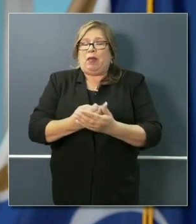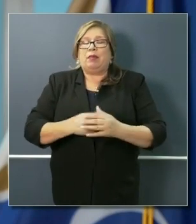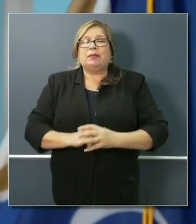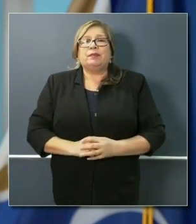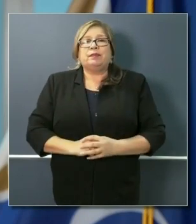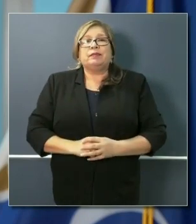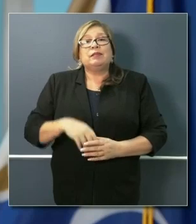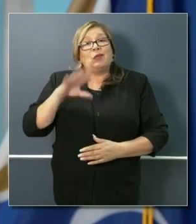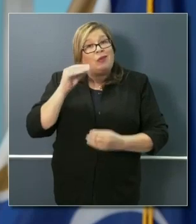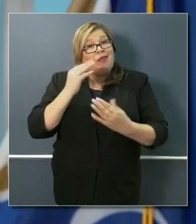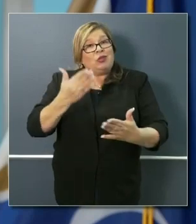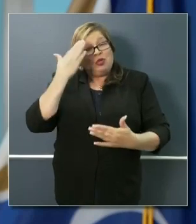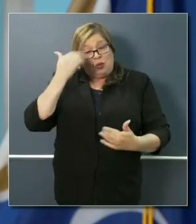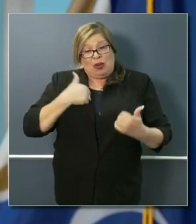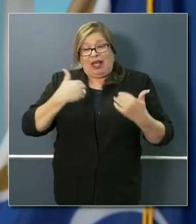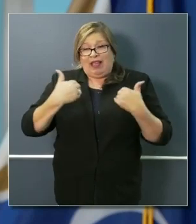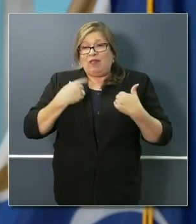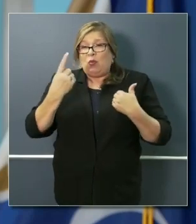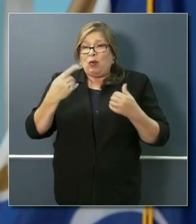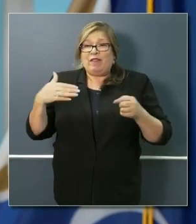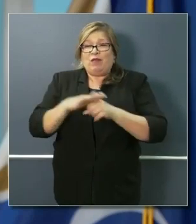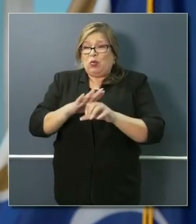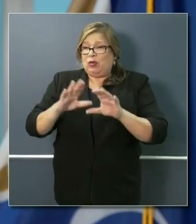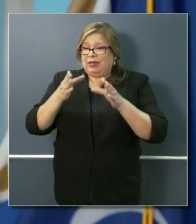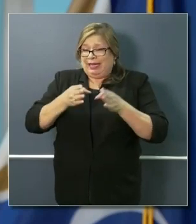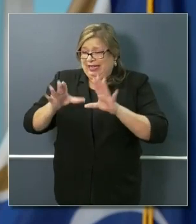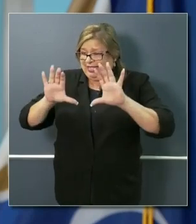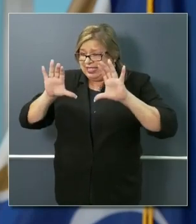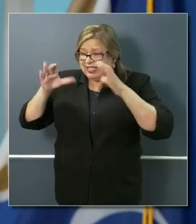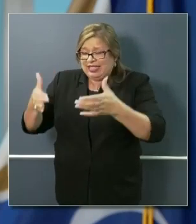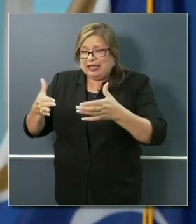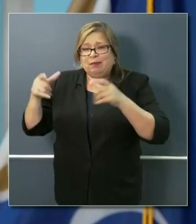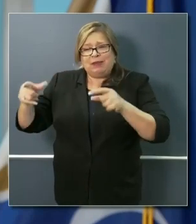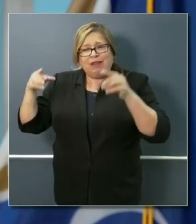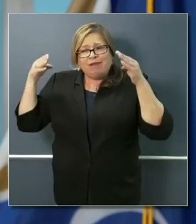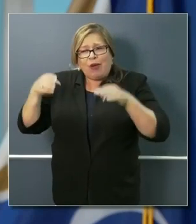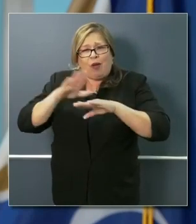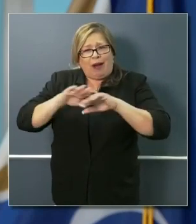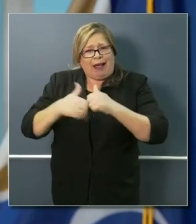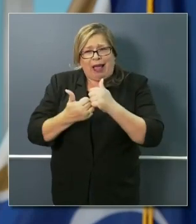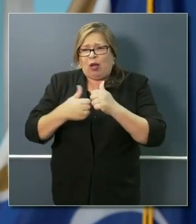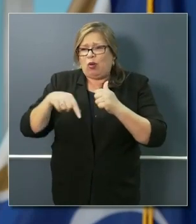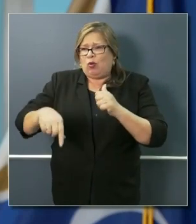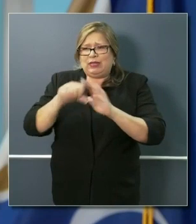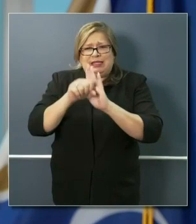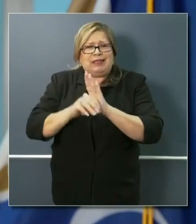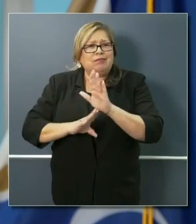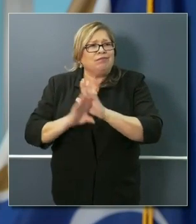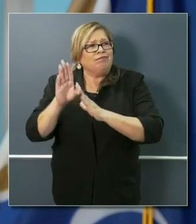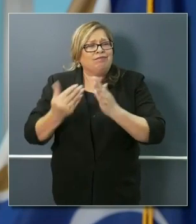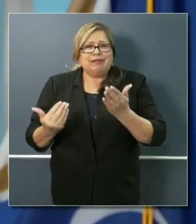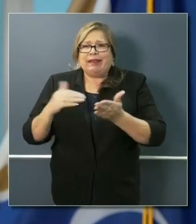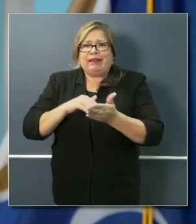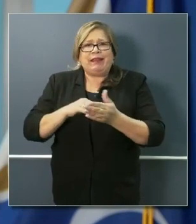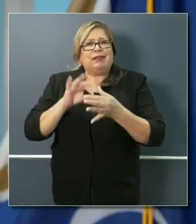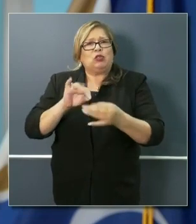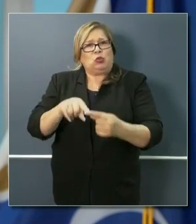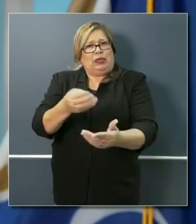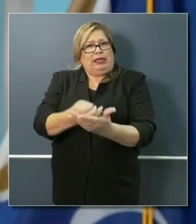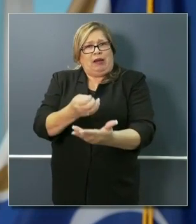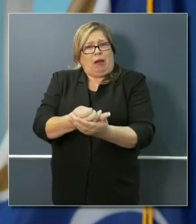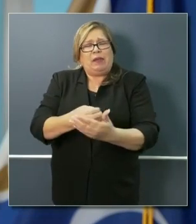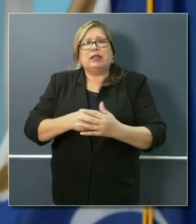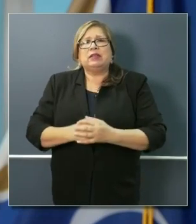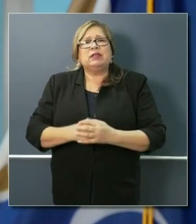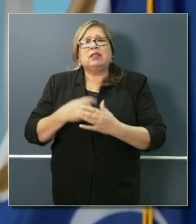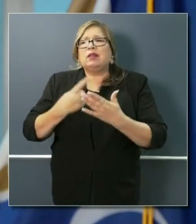I've got an economic development team focusing on how we can get this state back on its feet sooner than later and what that looks